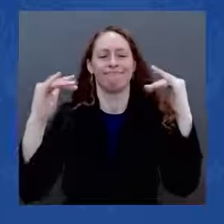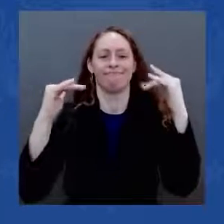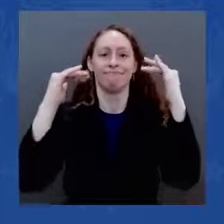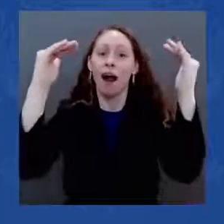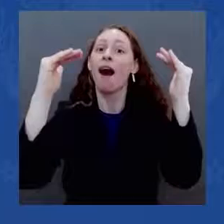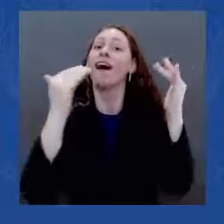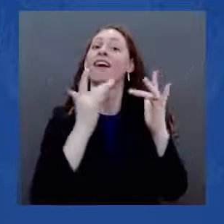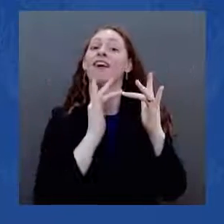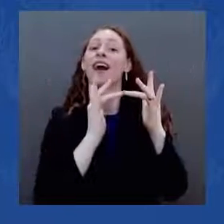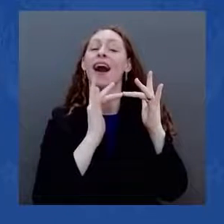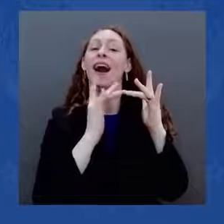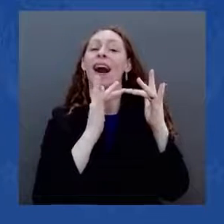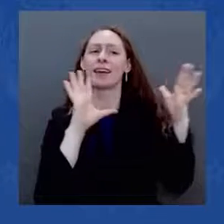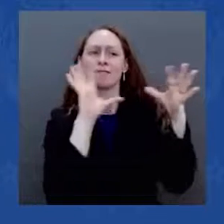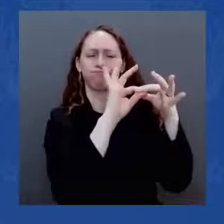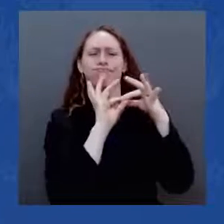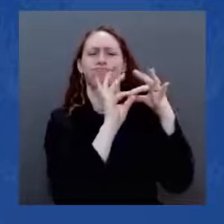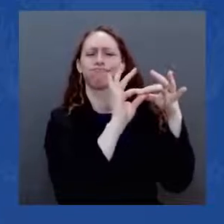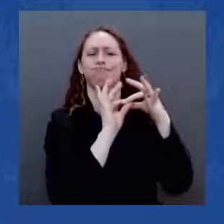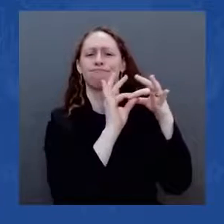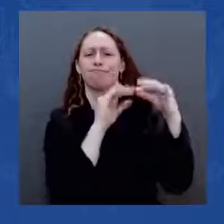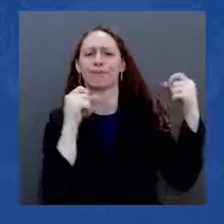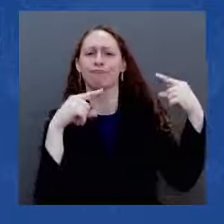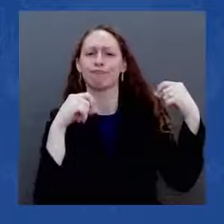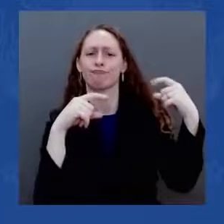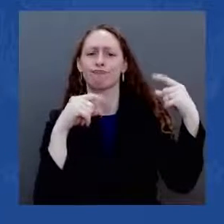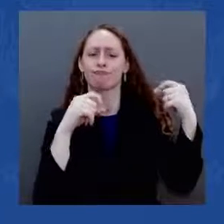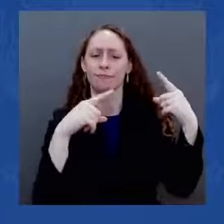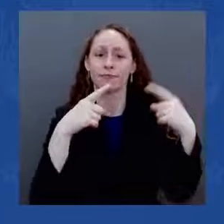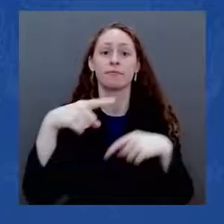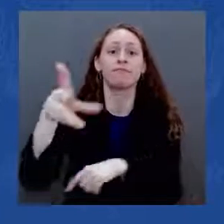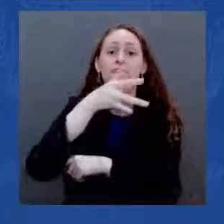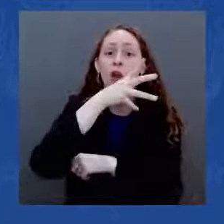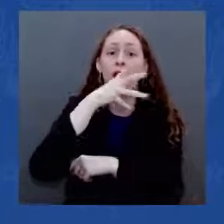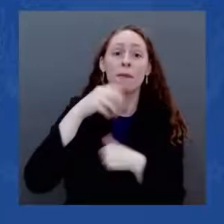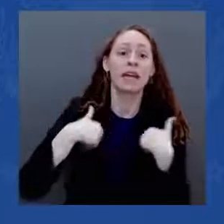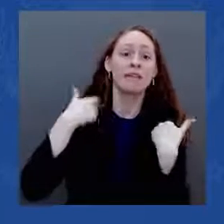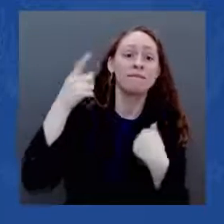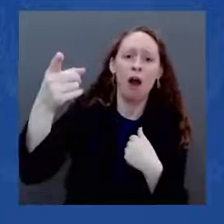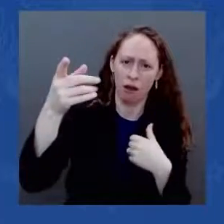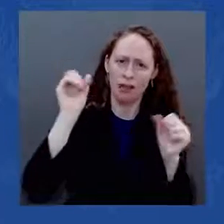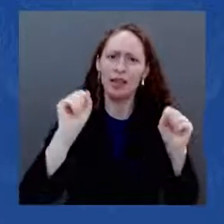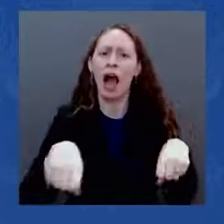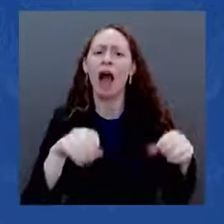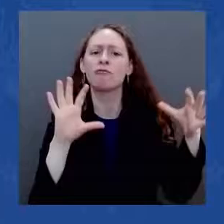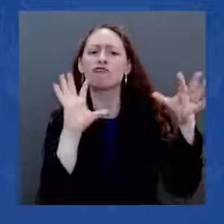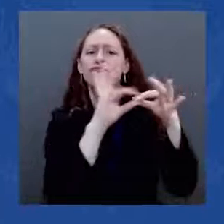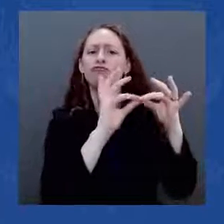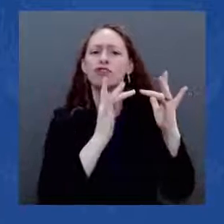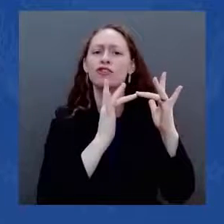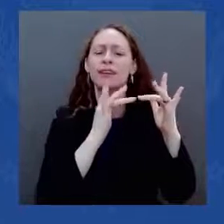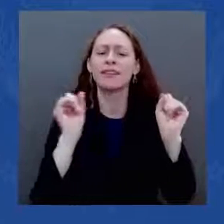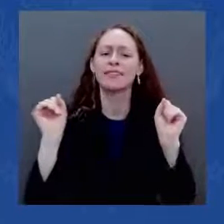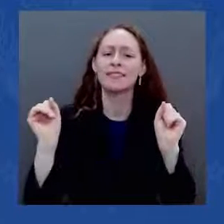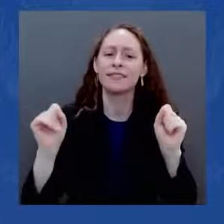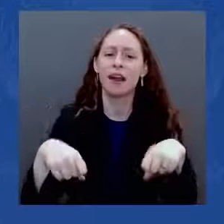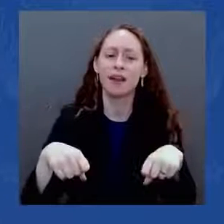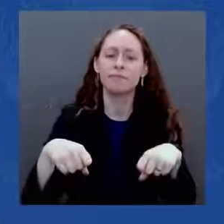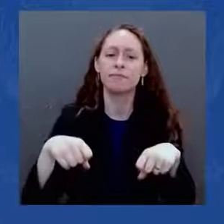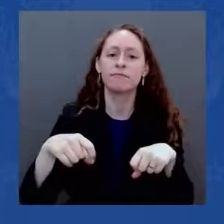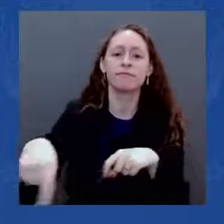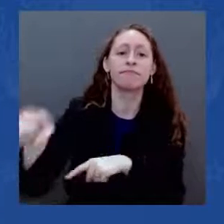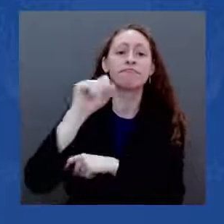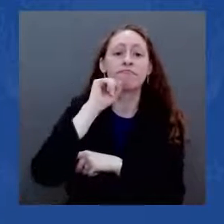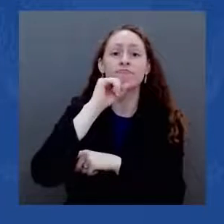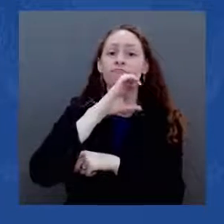and so that seniors can access telemedicine and so much more. Better looks like removing lead pipes, cleaning up abandoned oil and gas